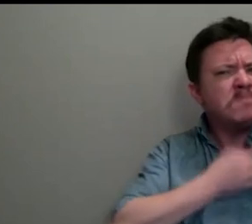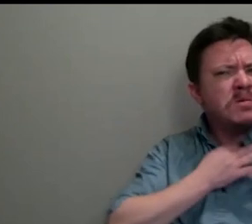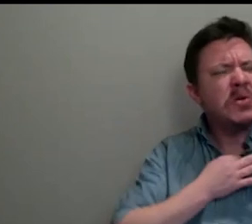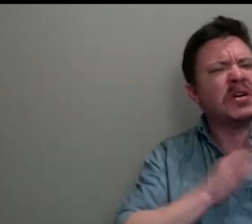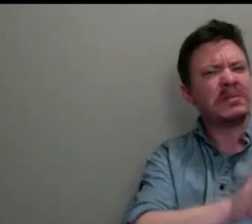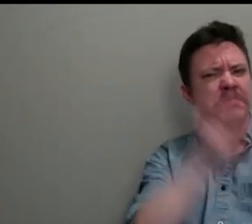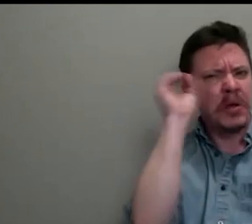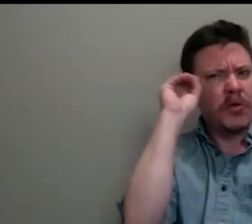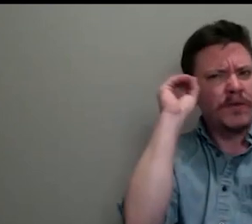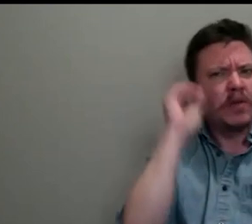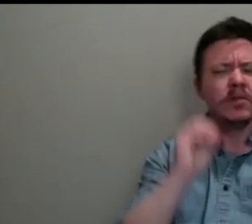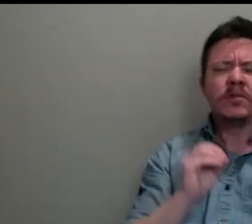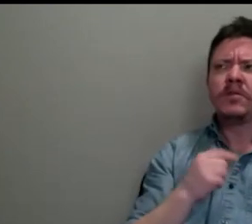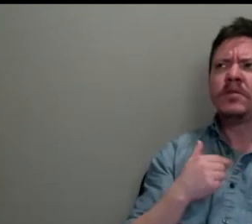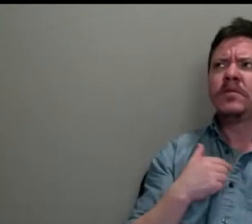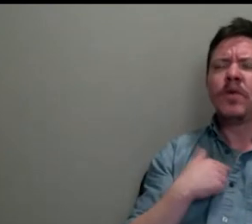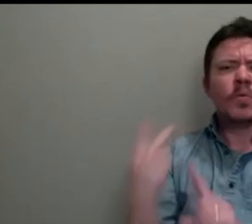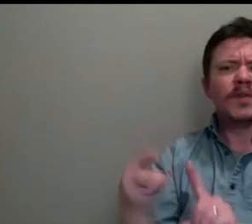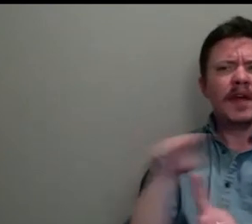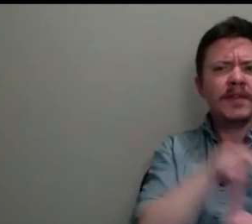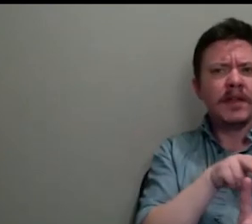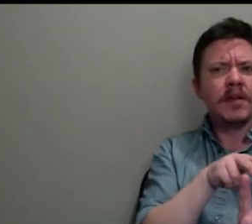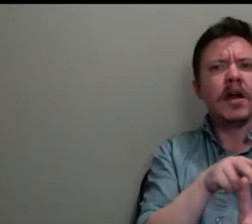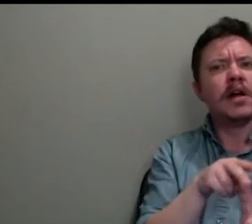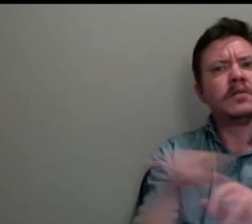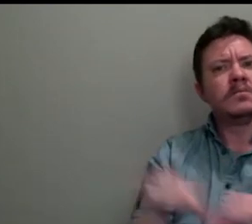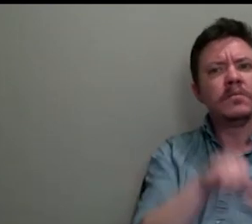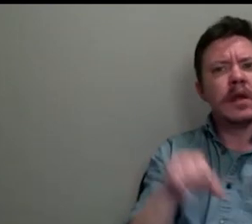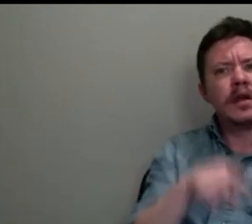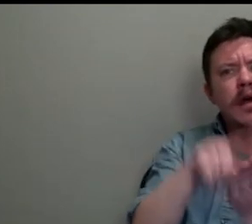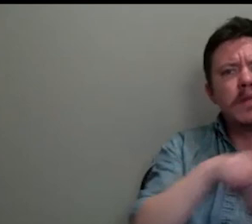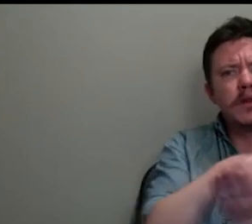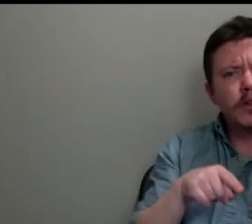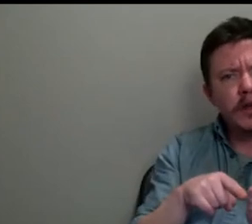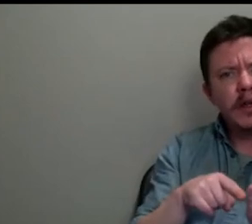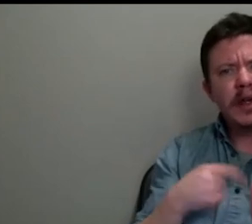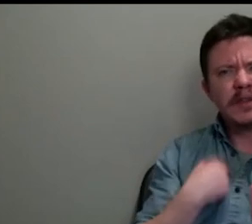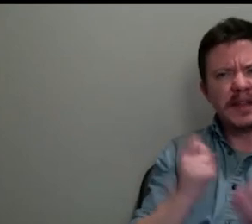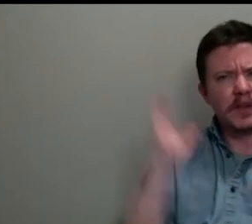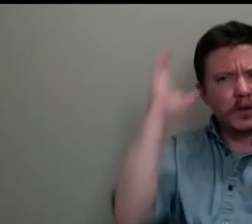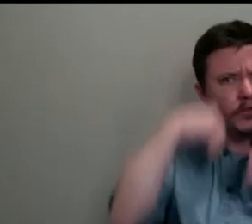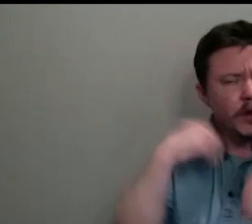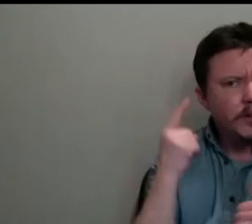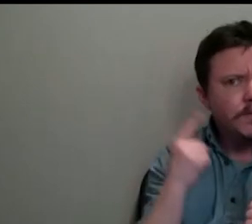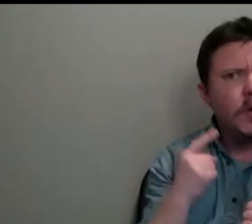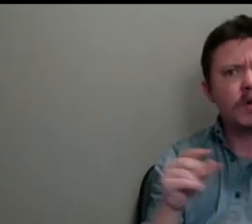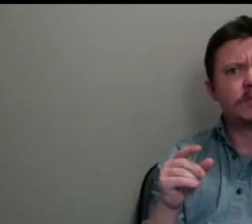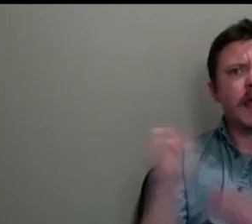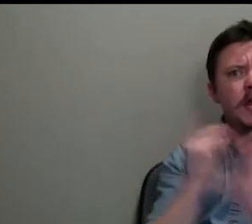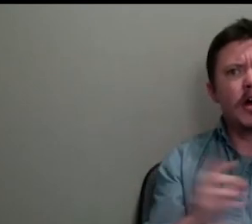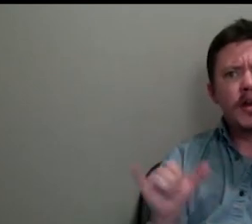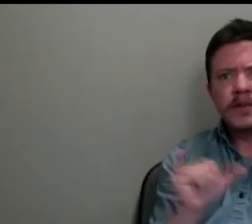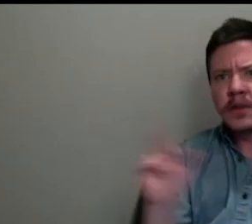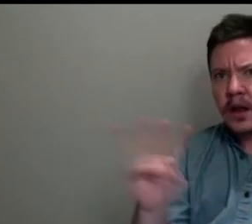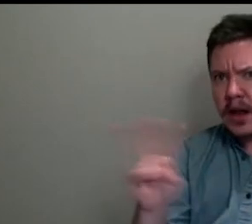was that seen as amongst the critics, as a little strange for an artist to be so interested in the life